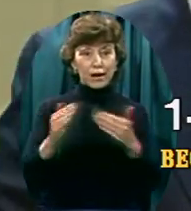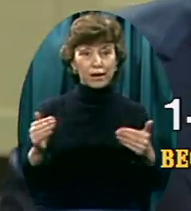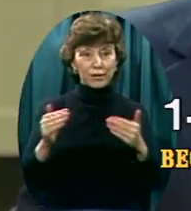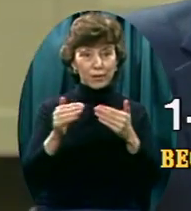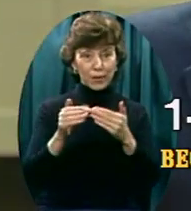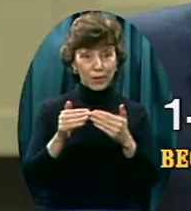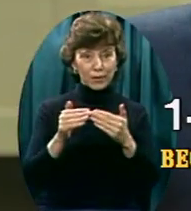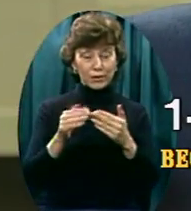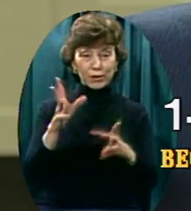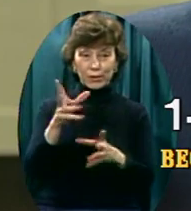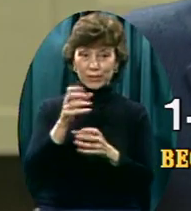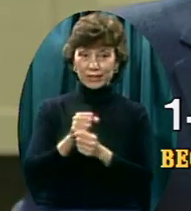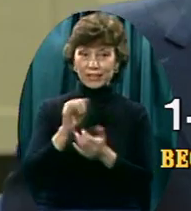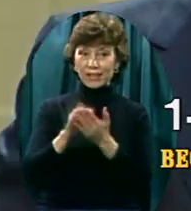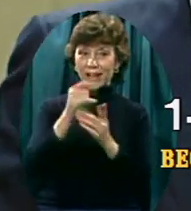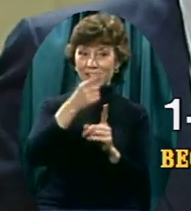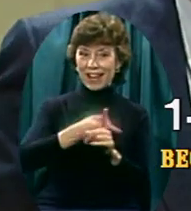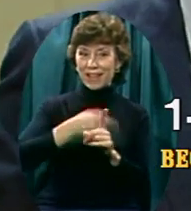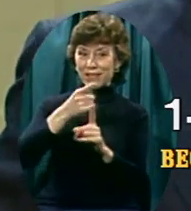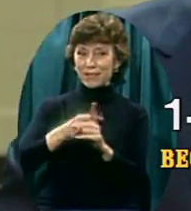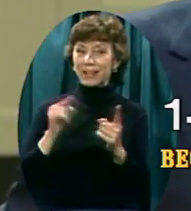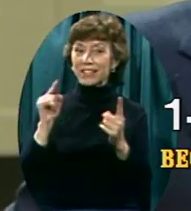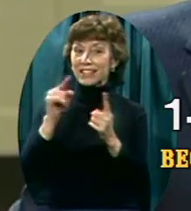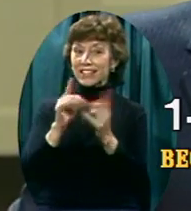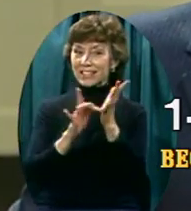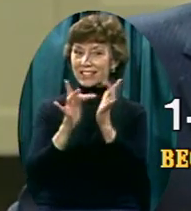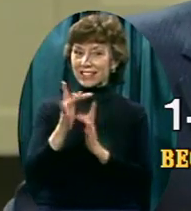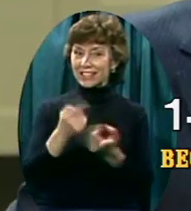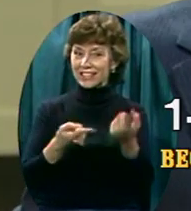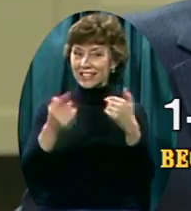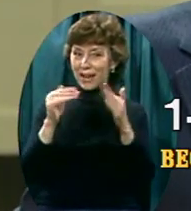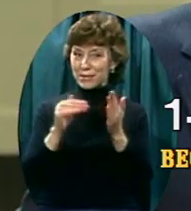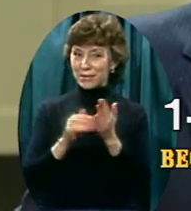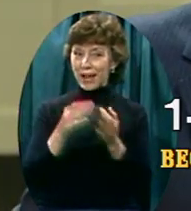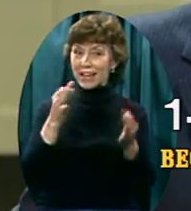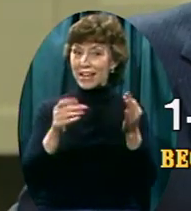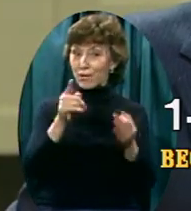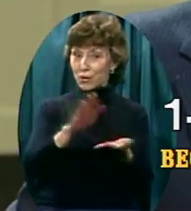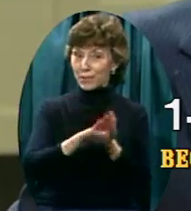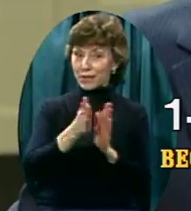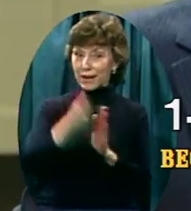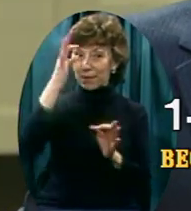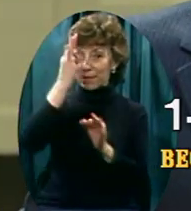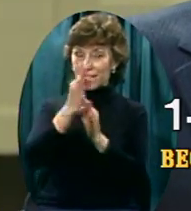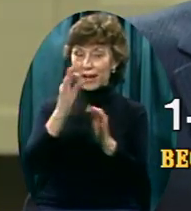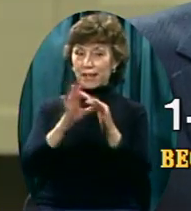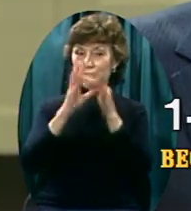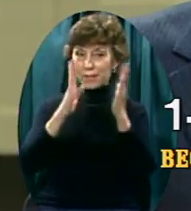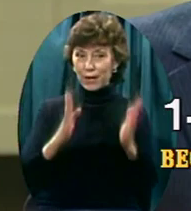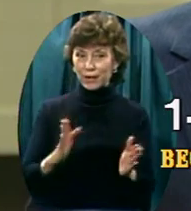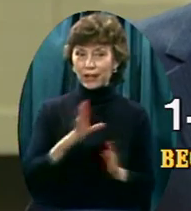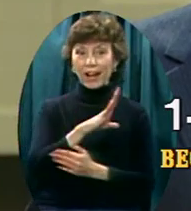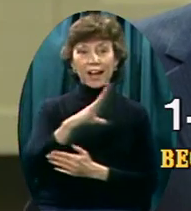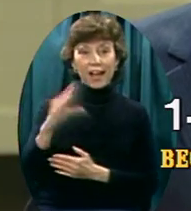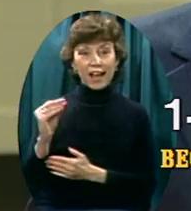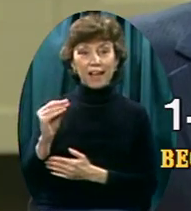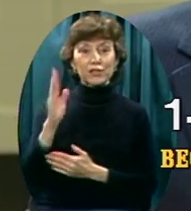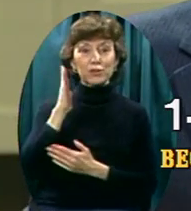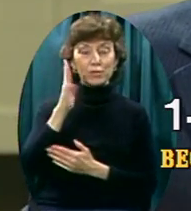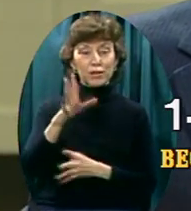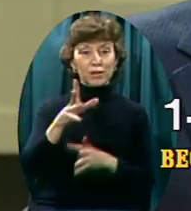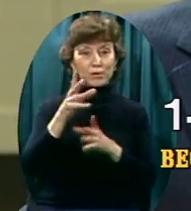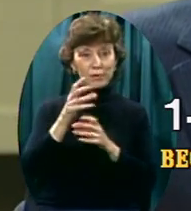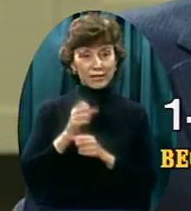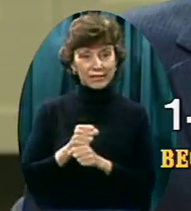until Jesus comes if you become a faith partner unless you don't want to receive it anymore. And, of course, the Jesus First lapel pens.